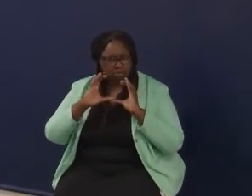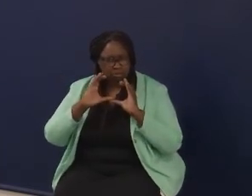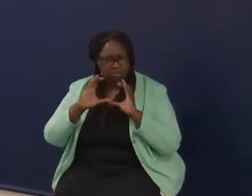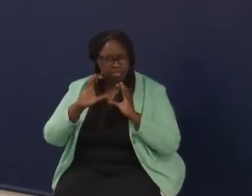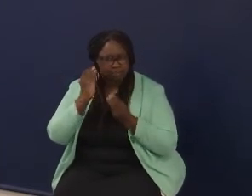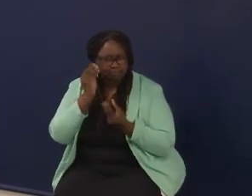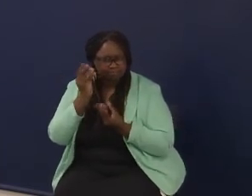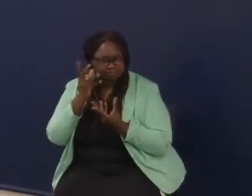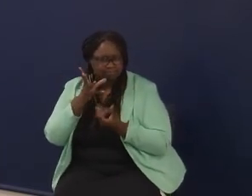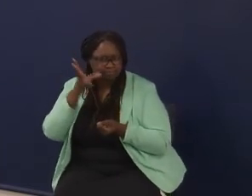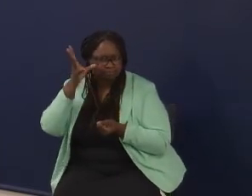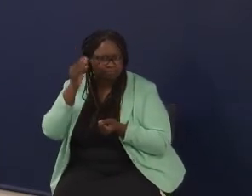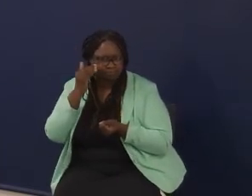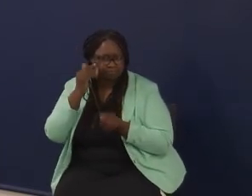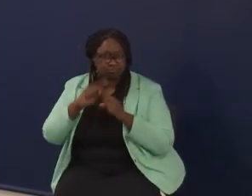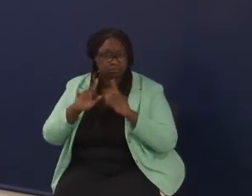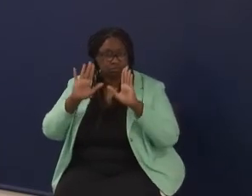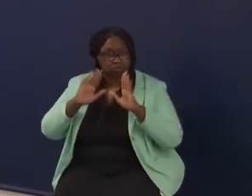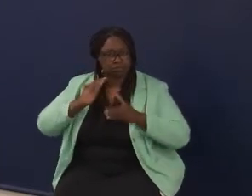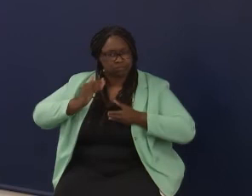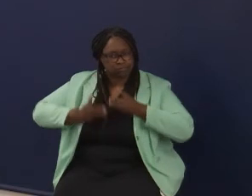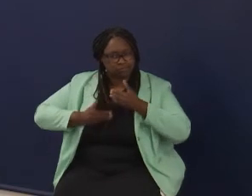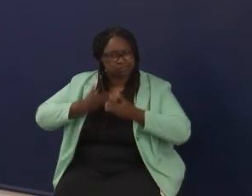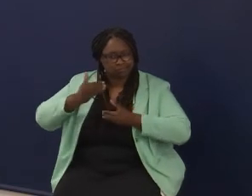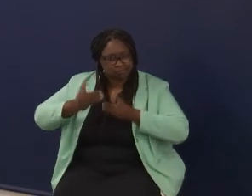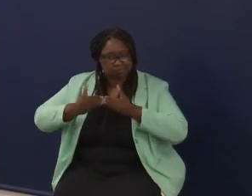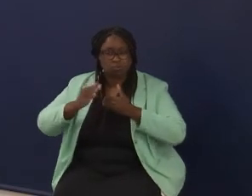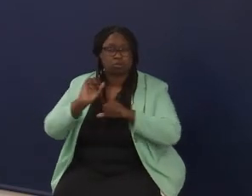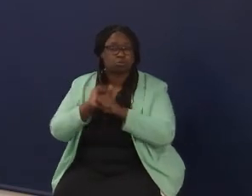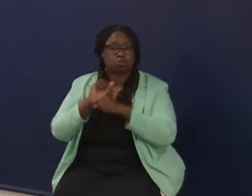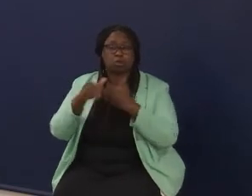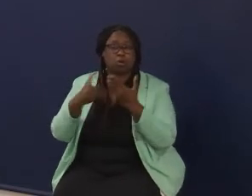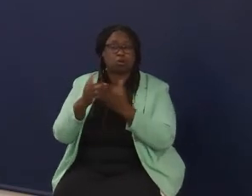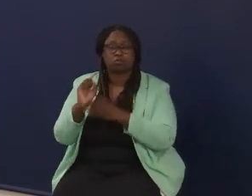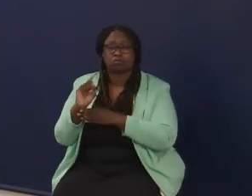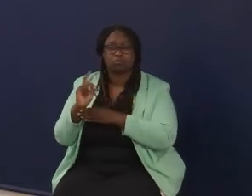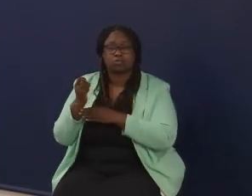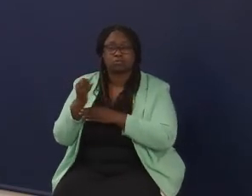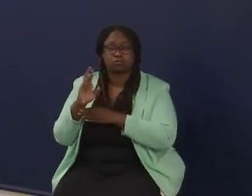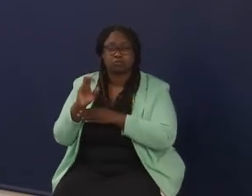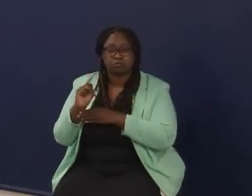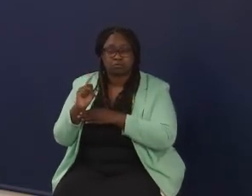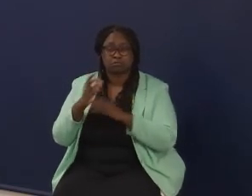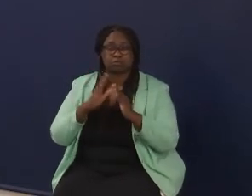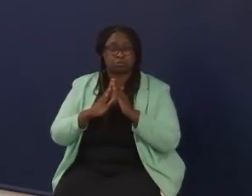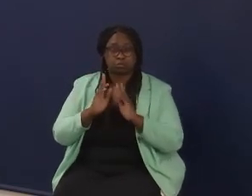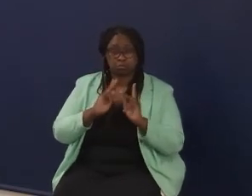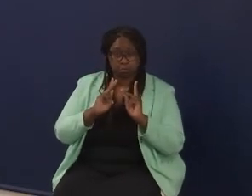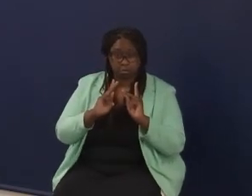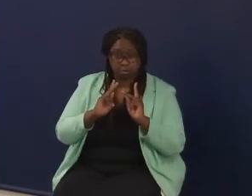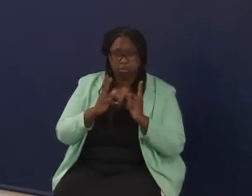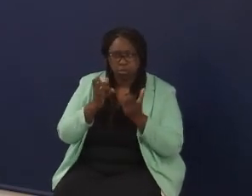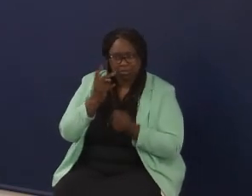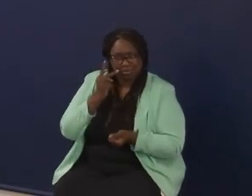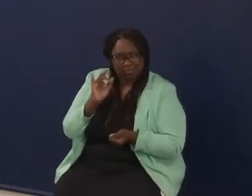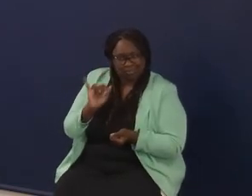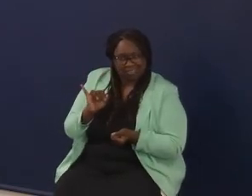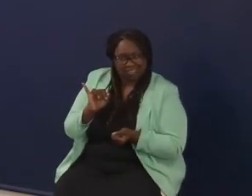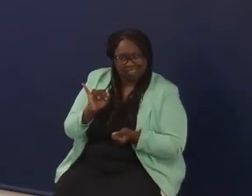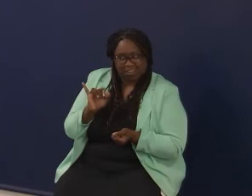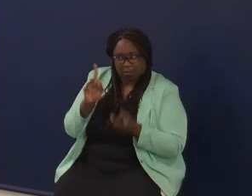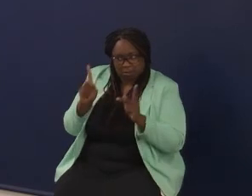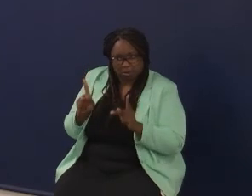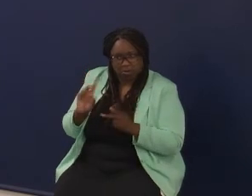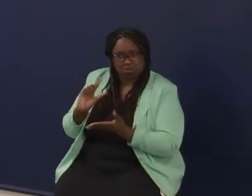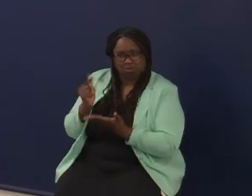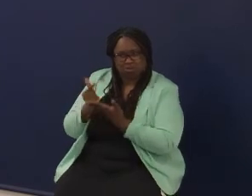that with parents. But it was a great process because we worked with all of the stakeholders. The community people got to say, this is what we want to see in someone